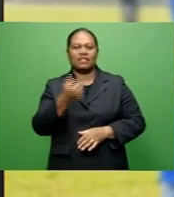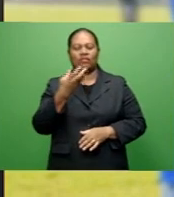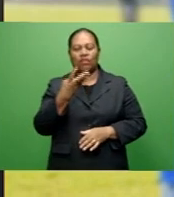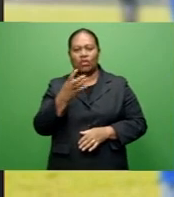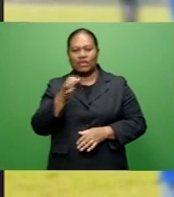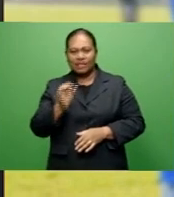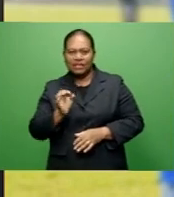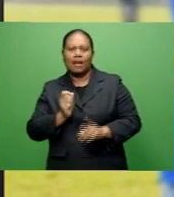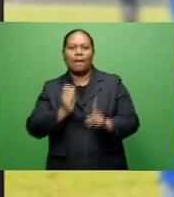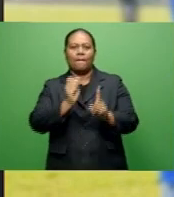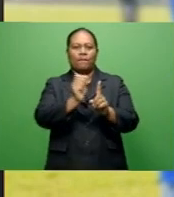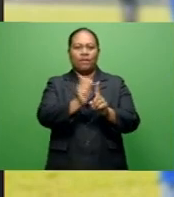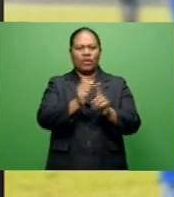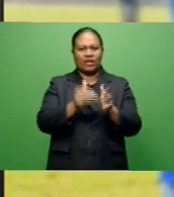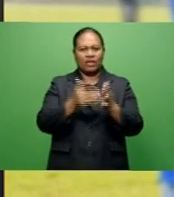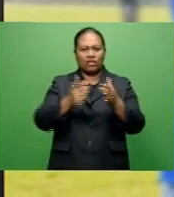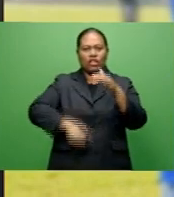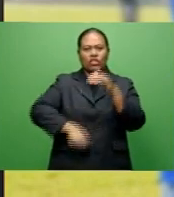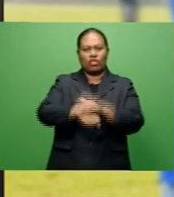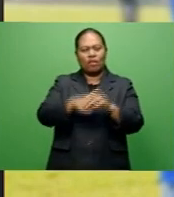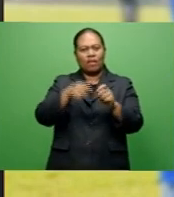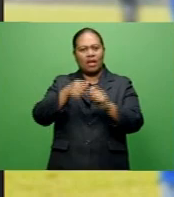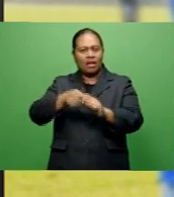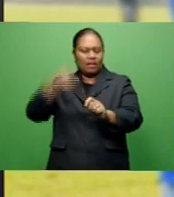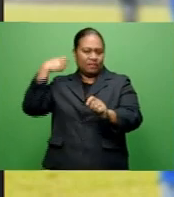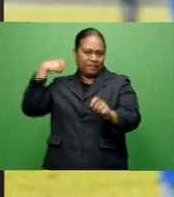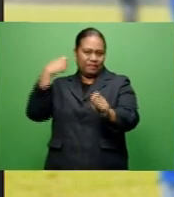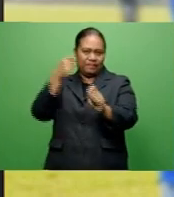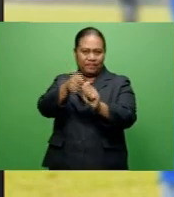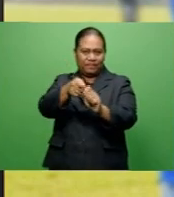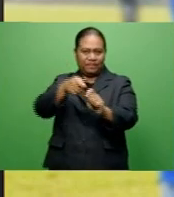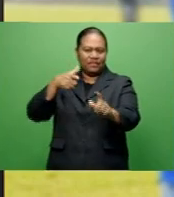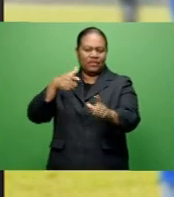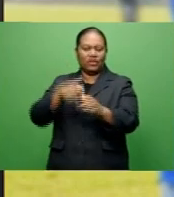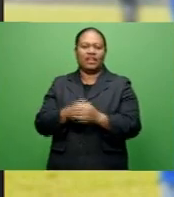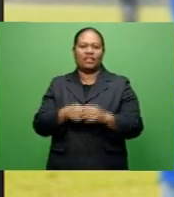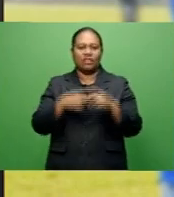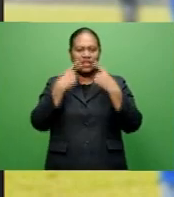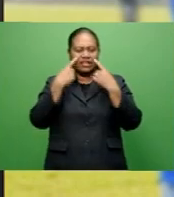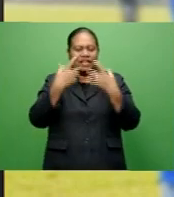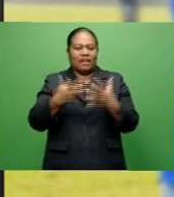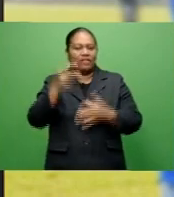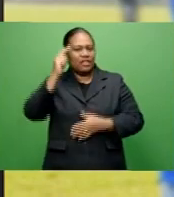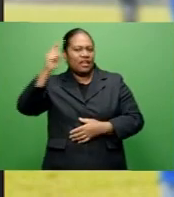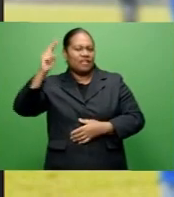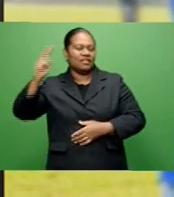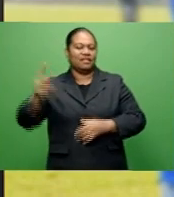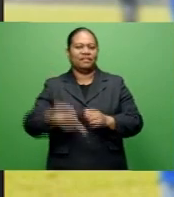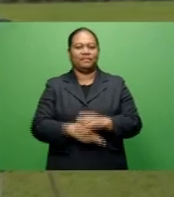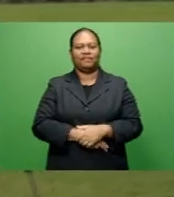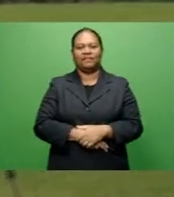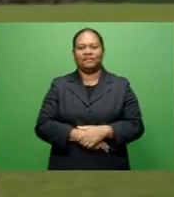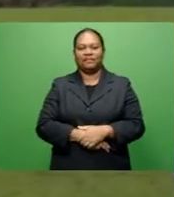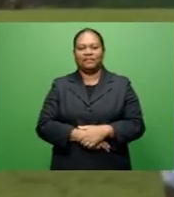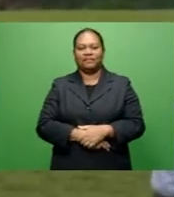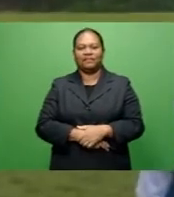which he and other top archers are trying to achieve at the World Archery Fiji National Series. Karleen Tavi with the details.